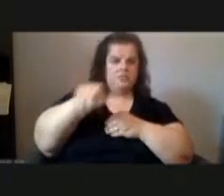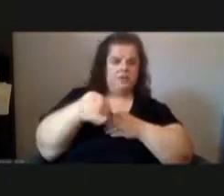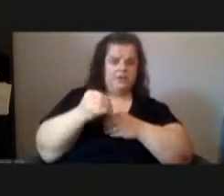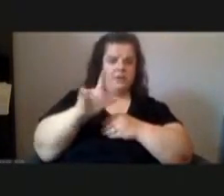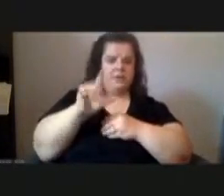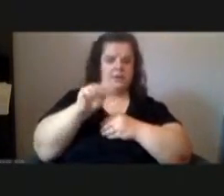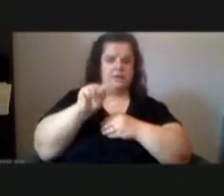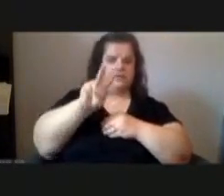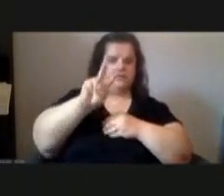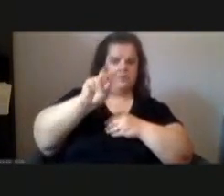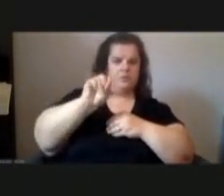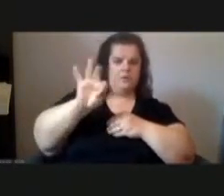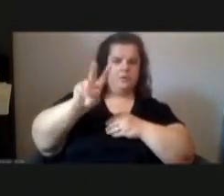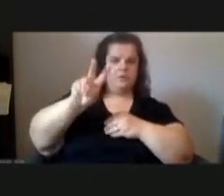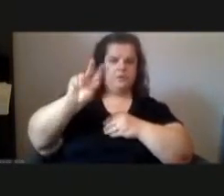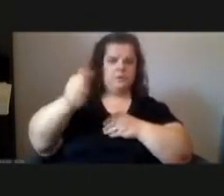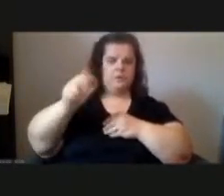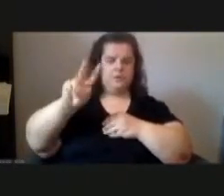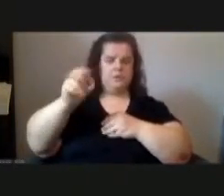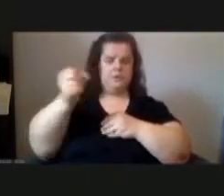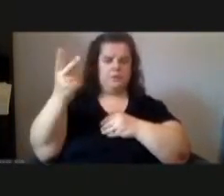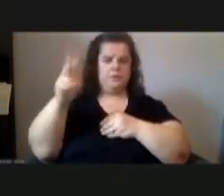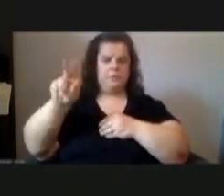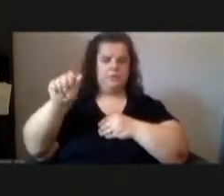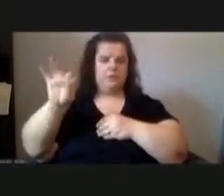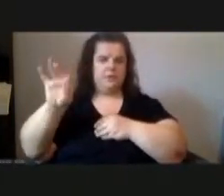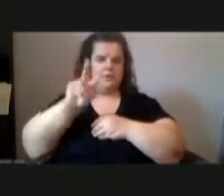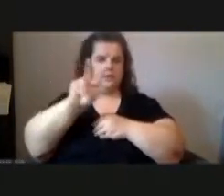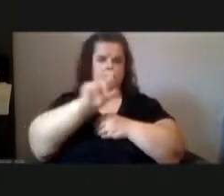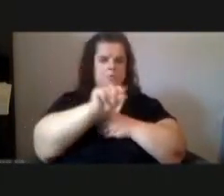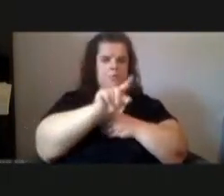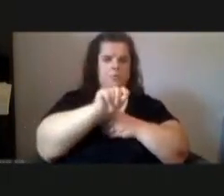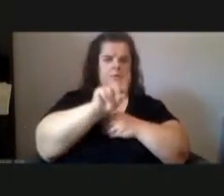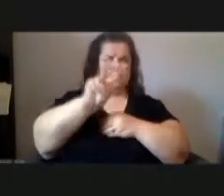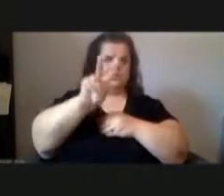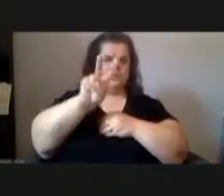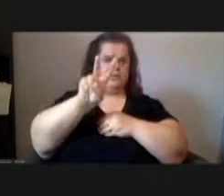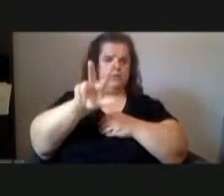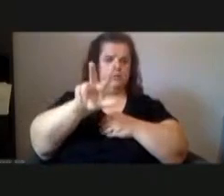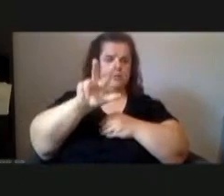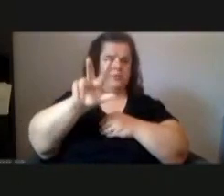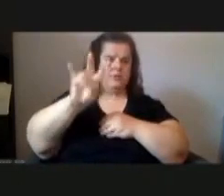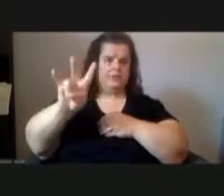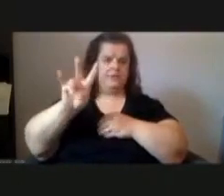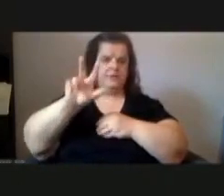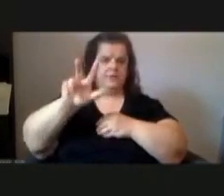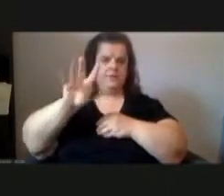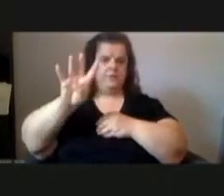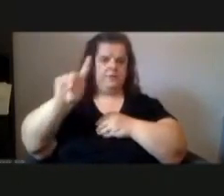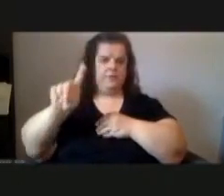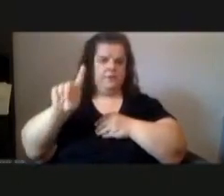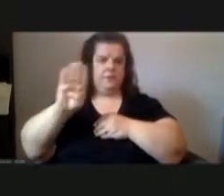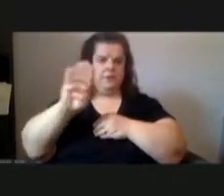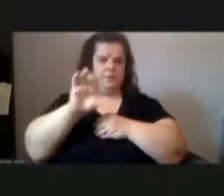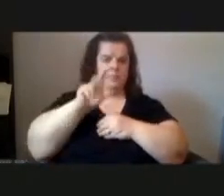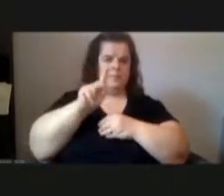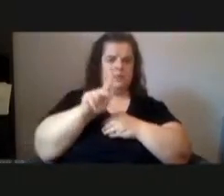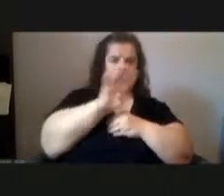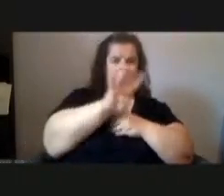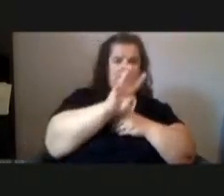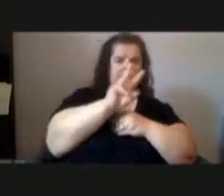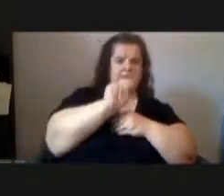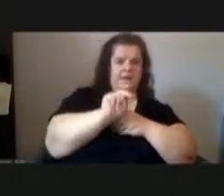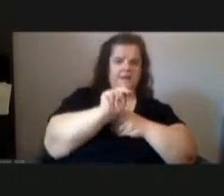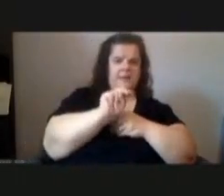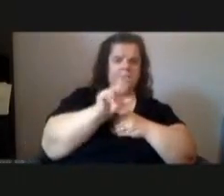lots 209 210 212 219 220 337 and 341 and block 46